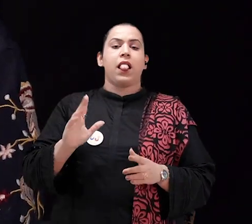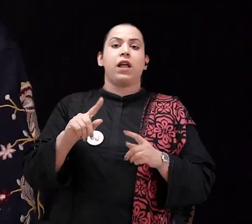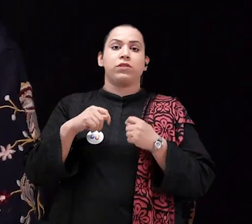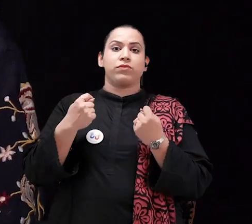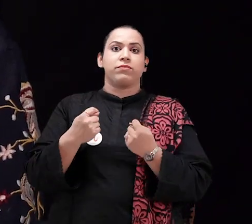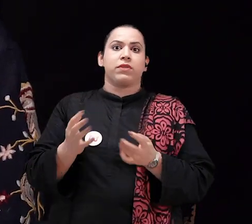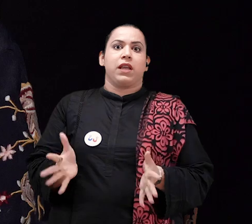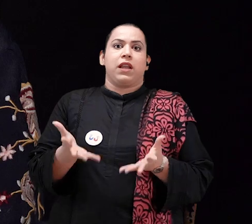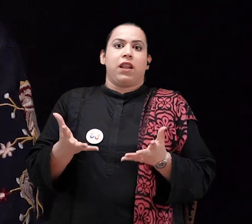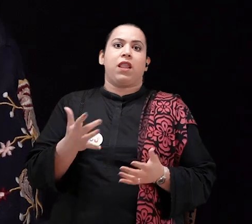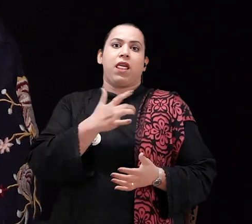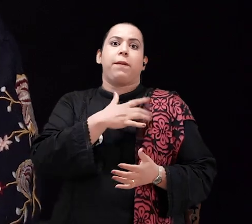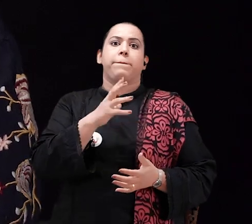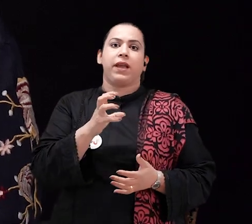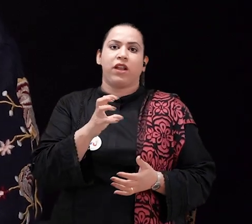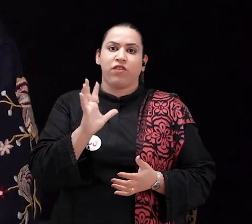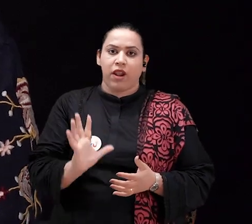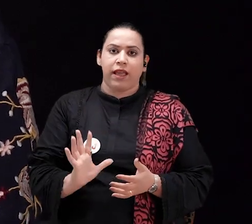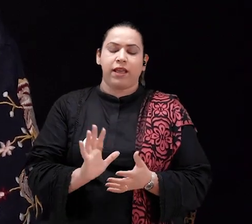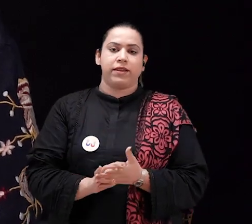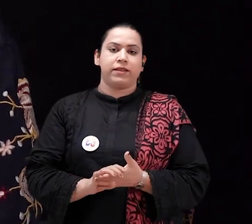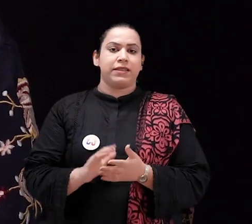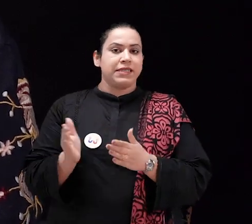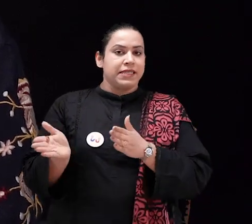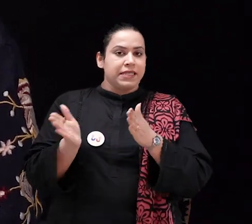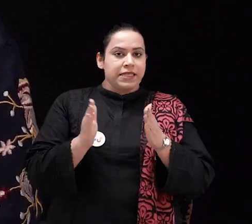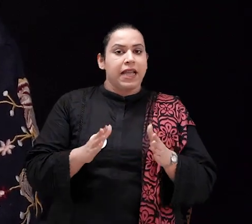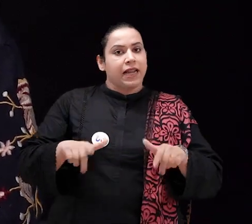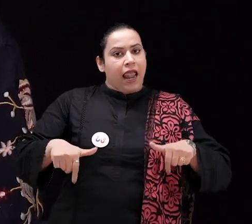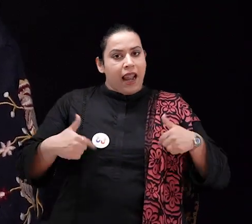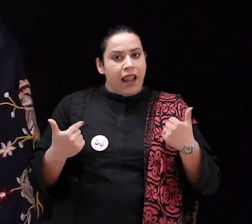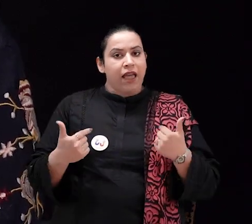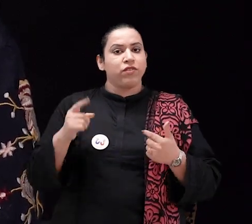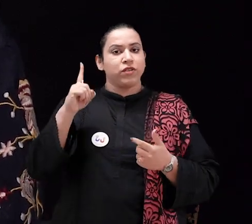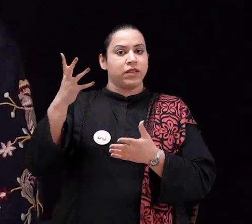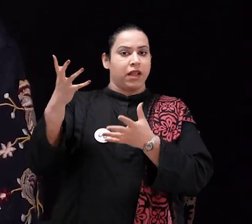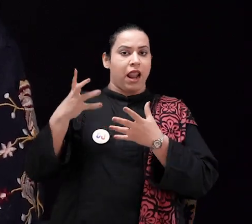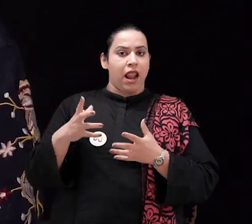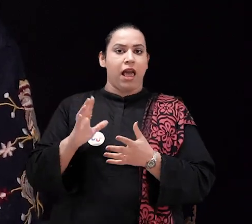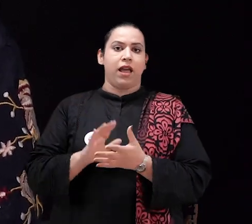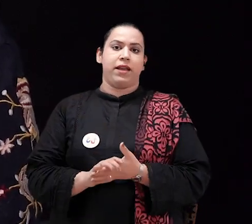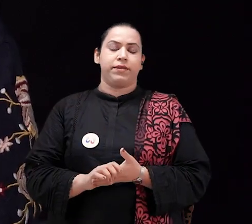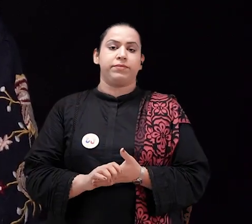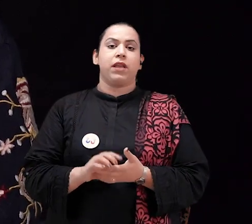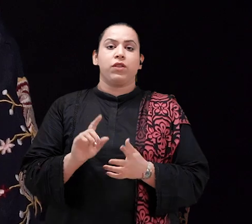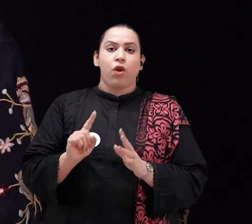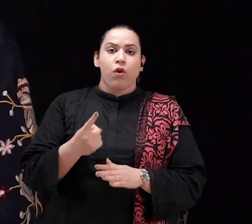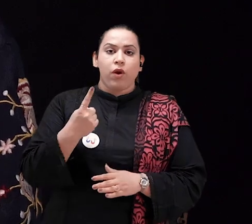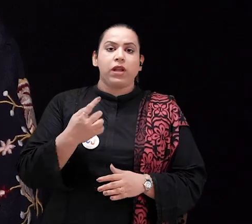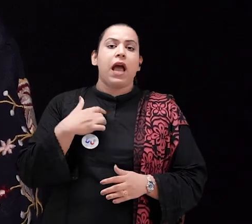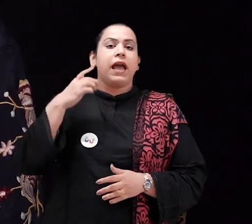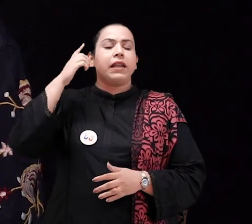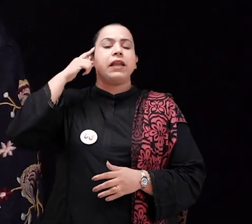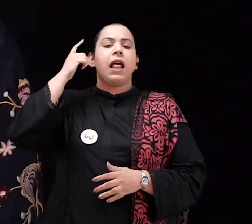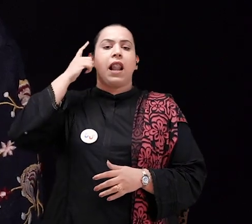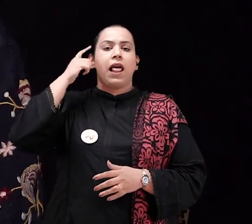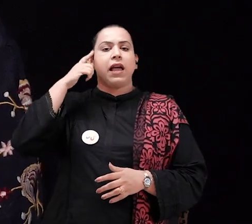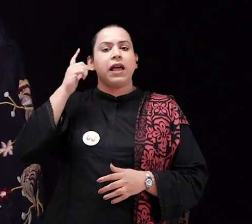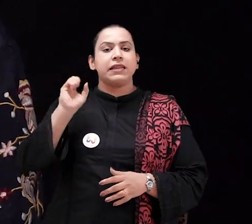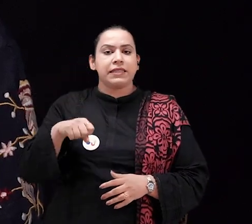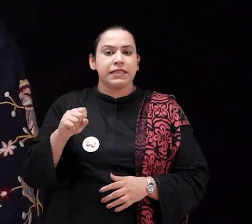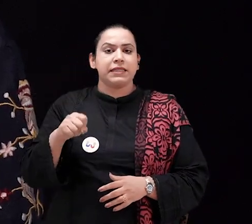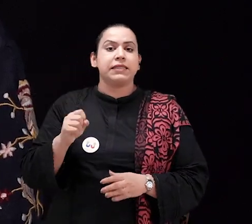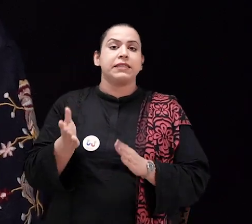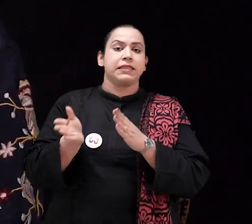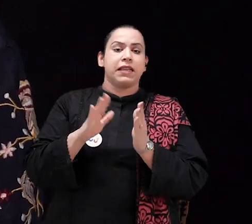miracle that you have been praying for is that life that you've been given by Allah. So once I realized that, and